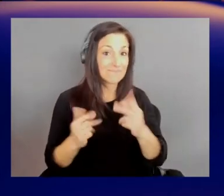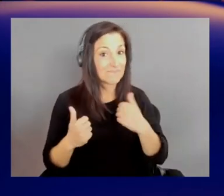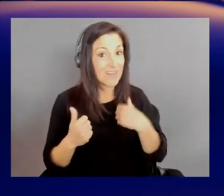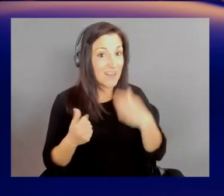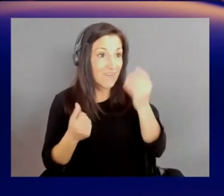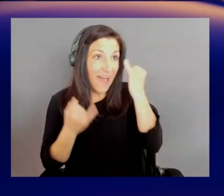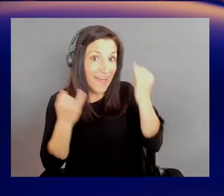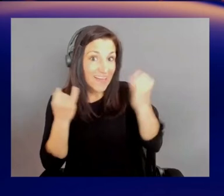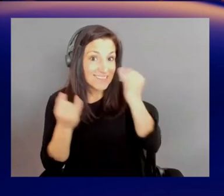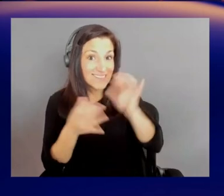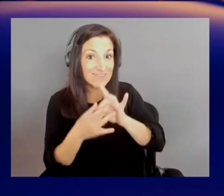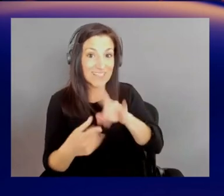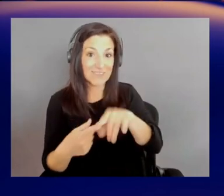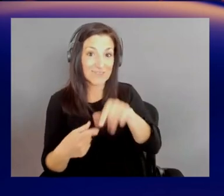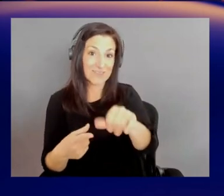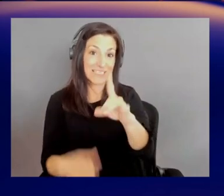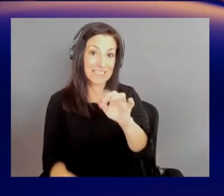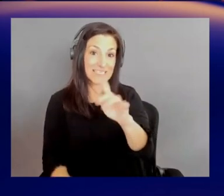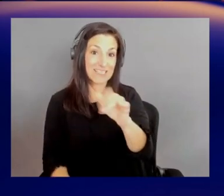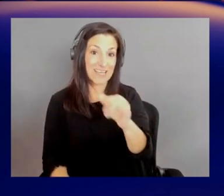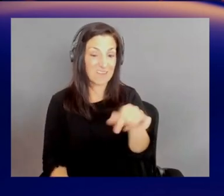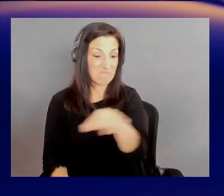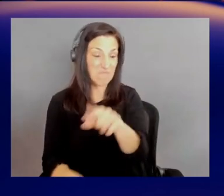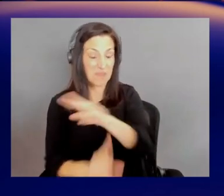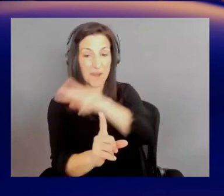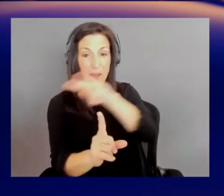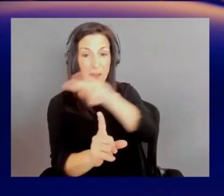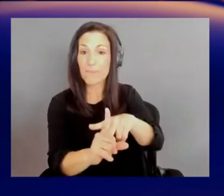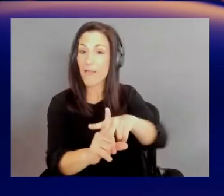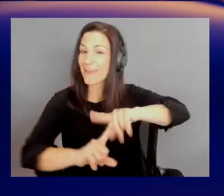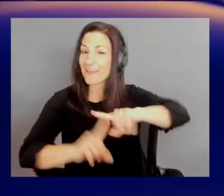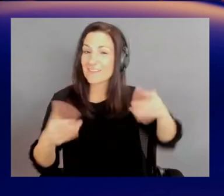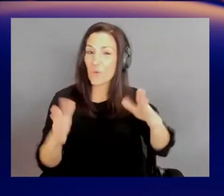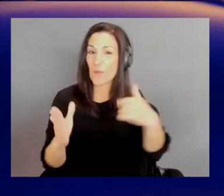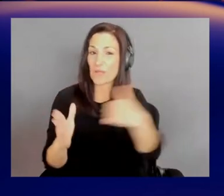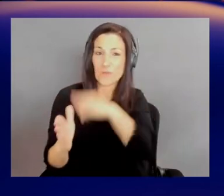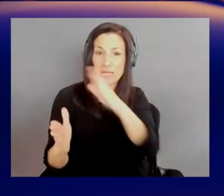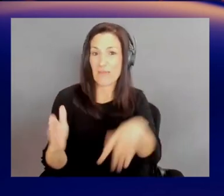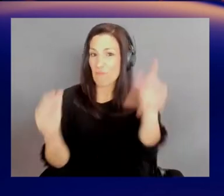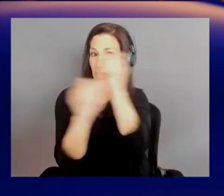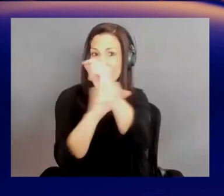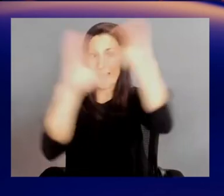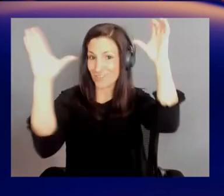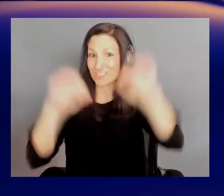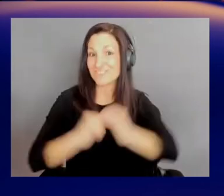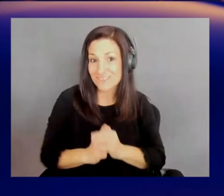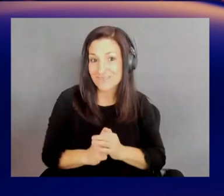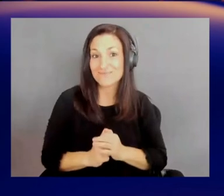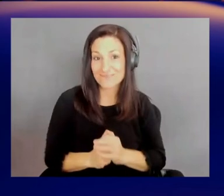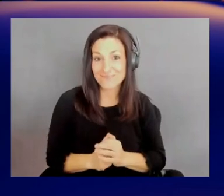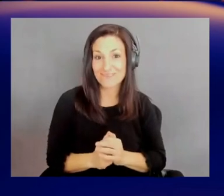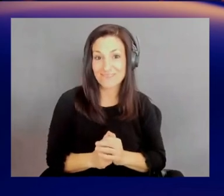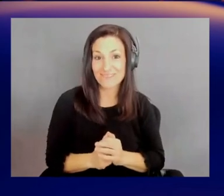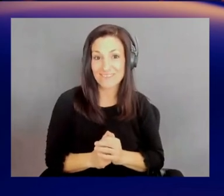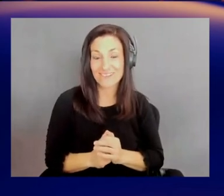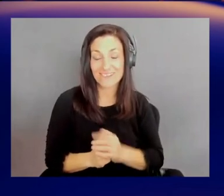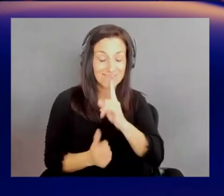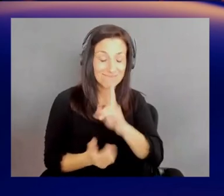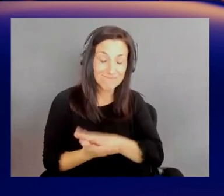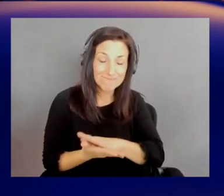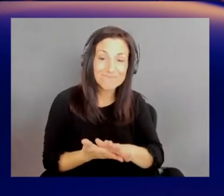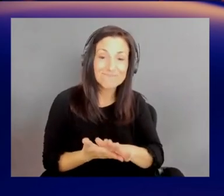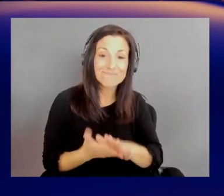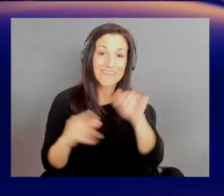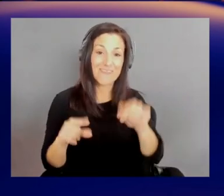data in ways that we never really expected. So the beauty of it is this website